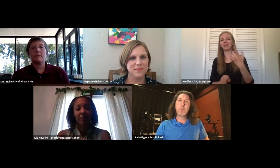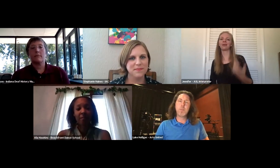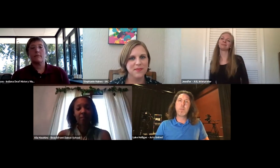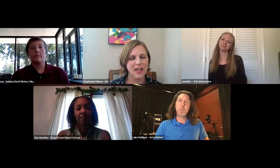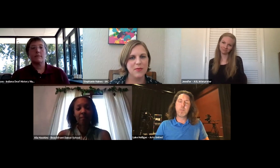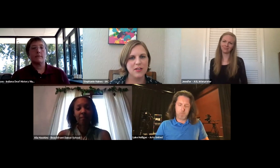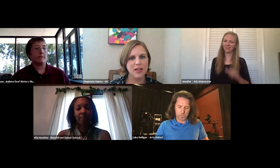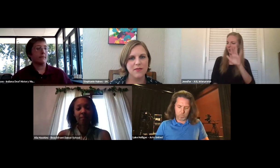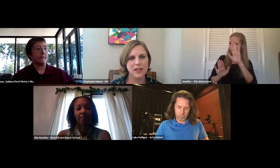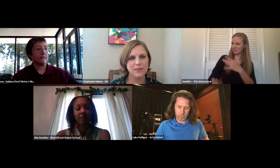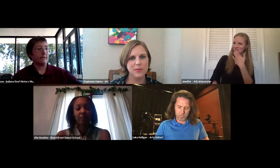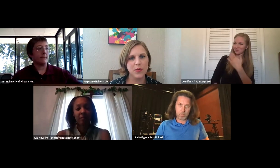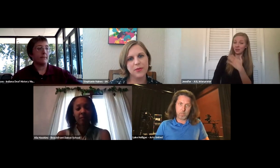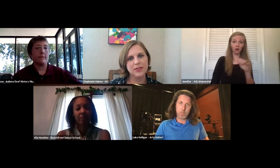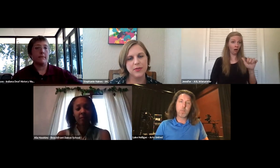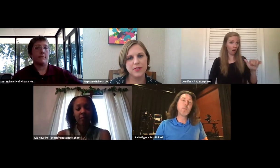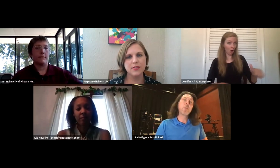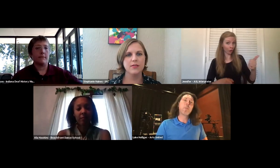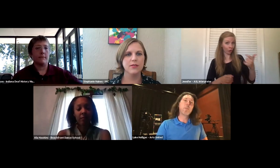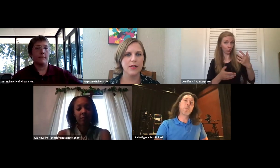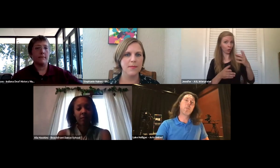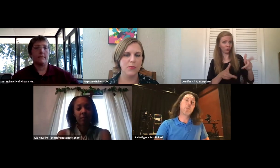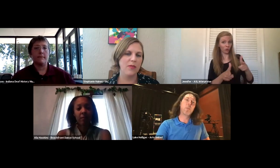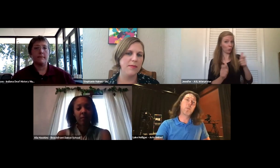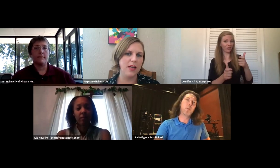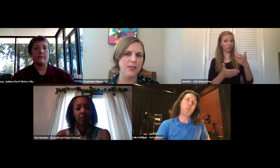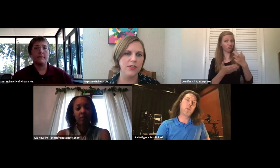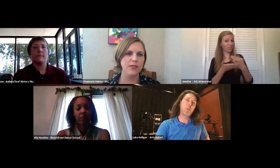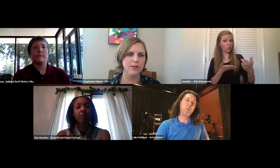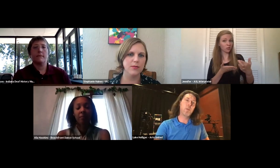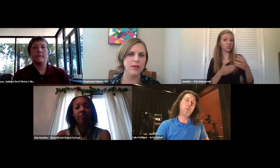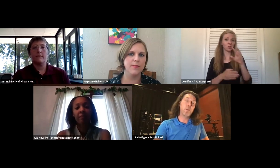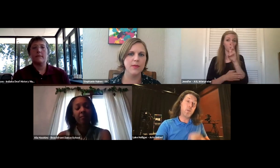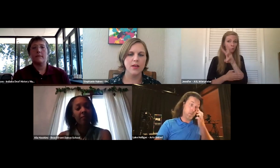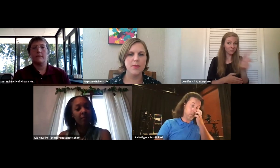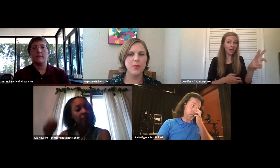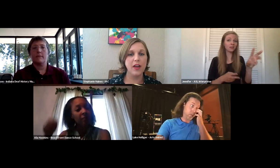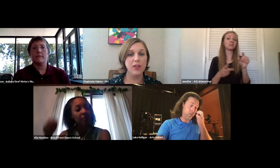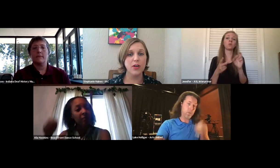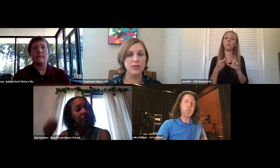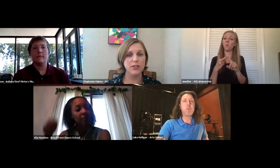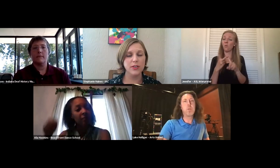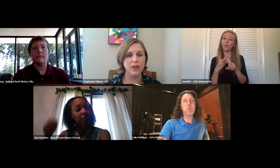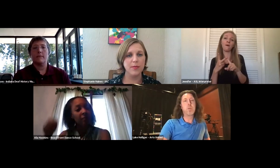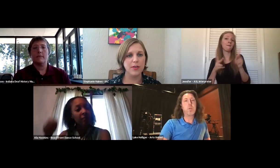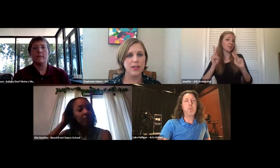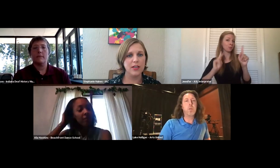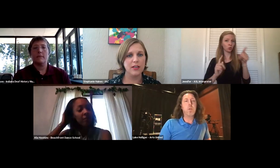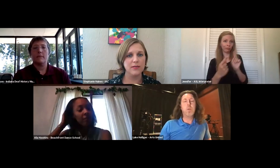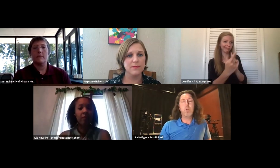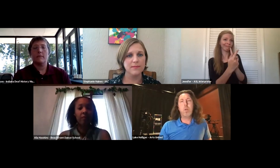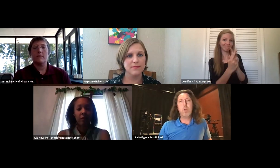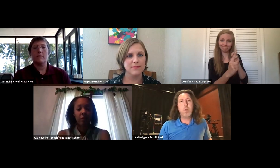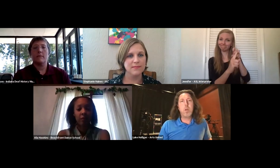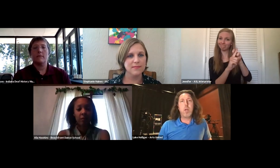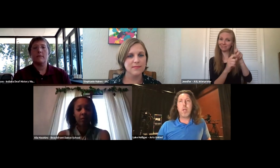Awesome. Anyone else have, um, some quick resource, um, like websites or, um, people that you go to in your community?